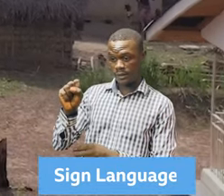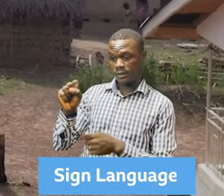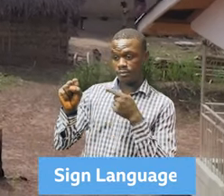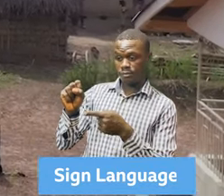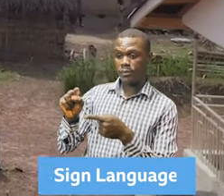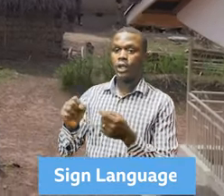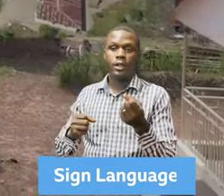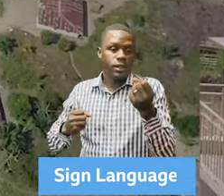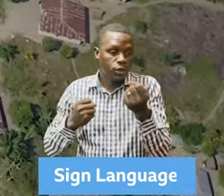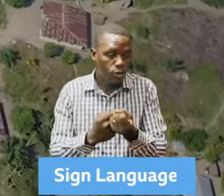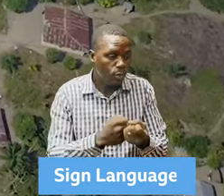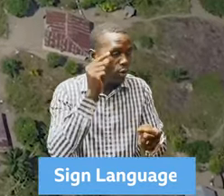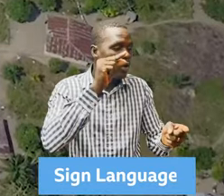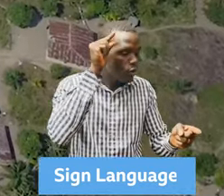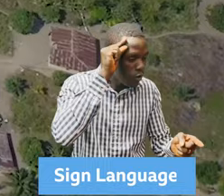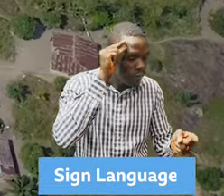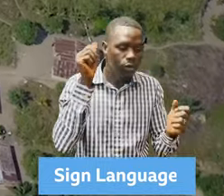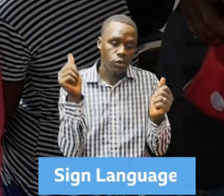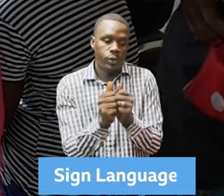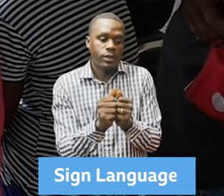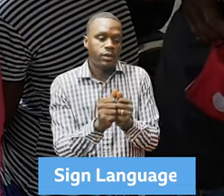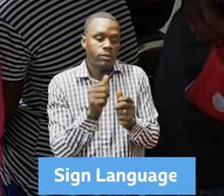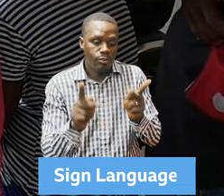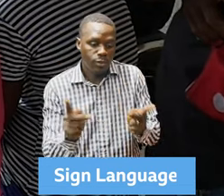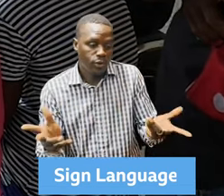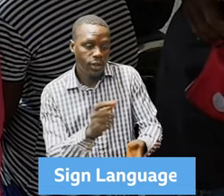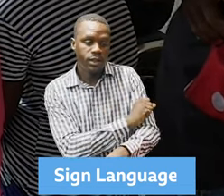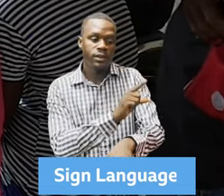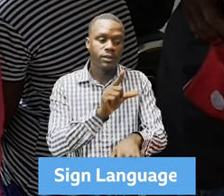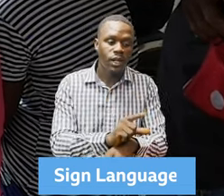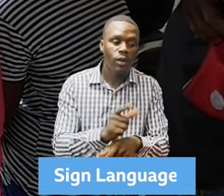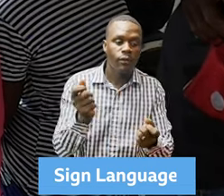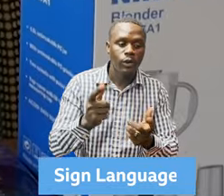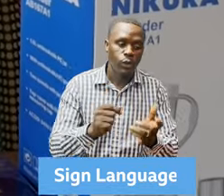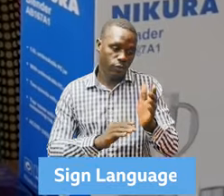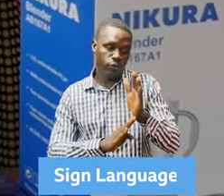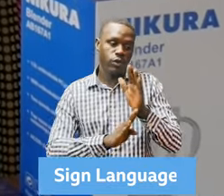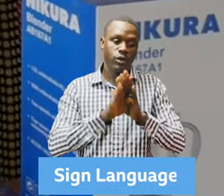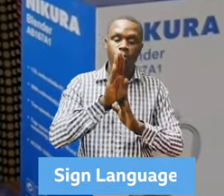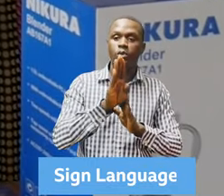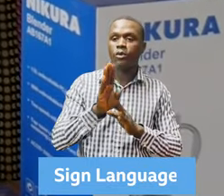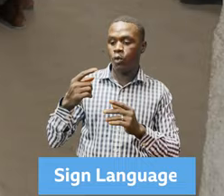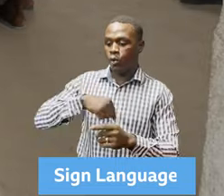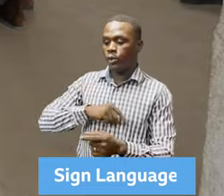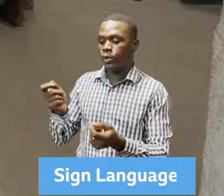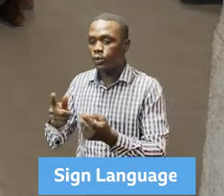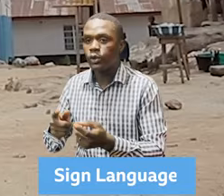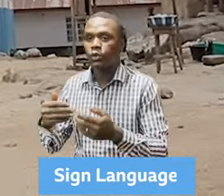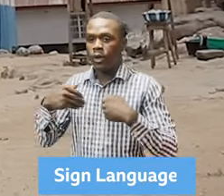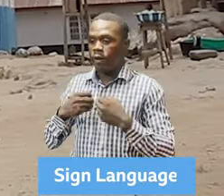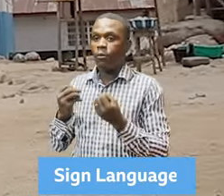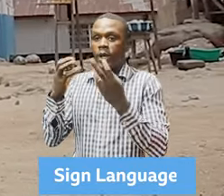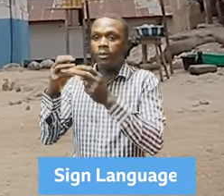and people of Sierra Leone to achieve social and economic development through our project management, infrastructure and